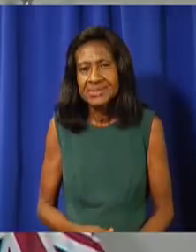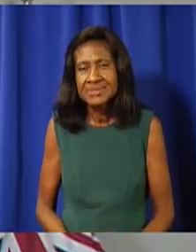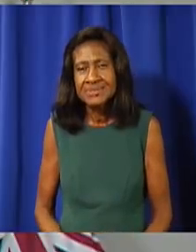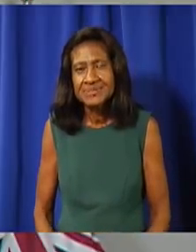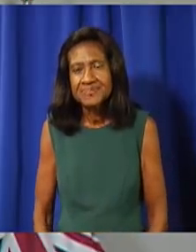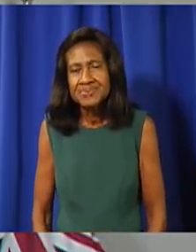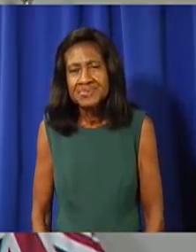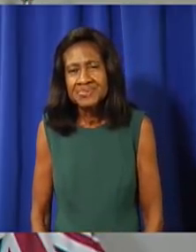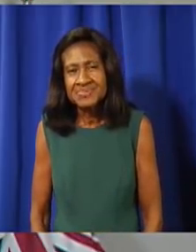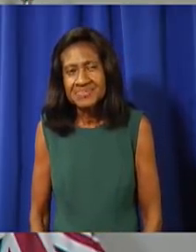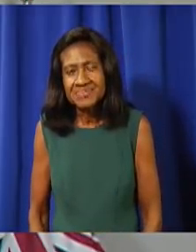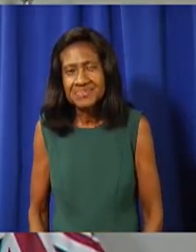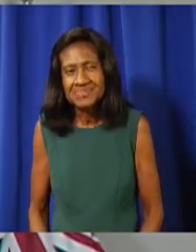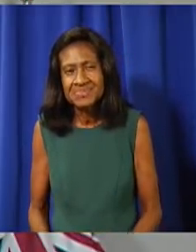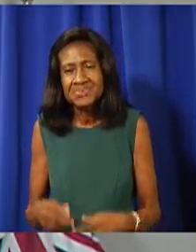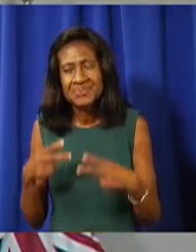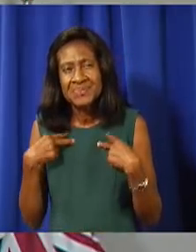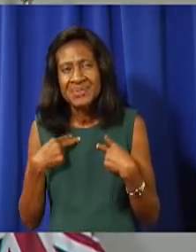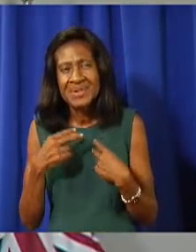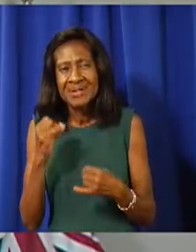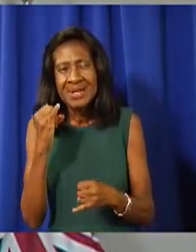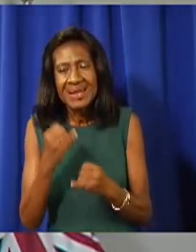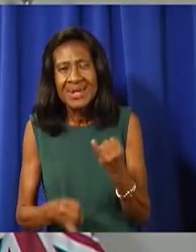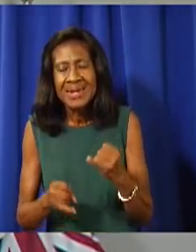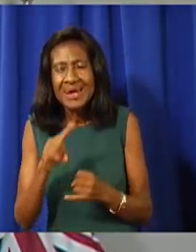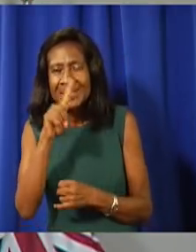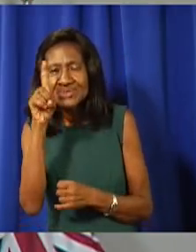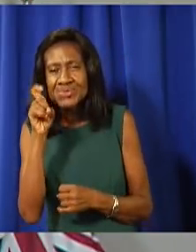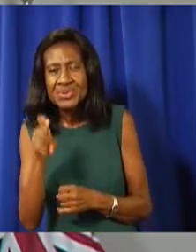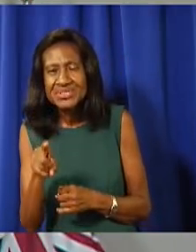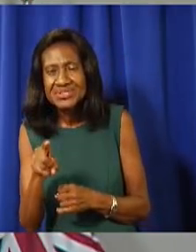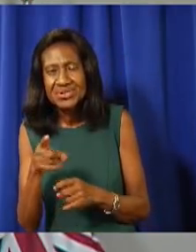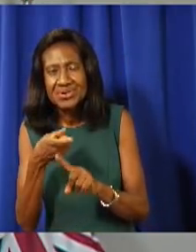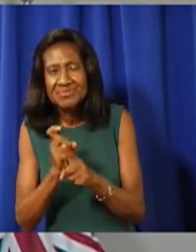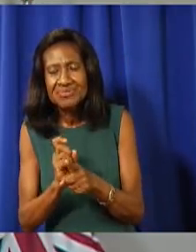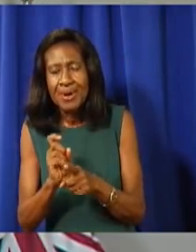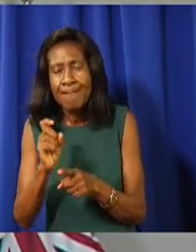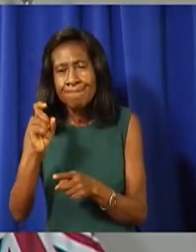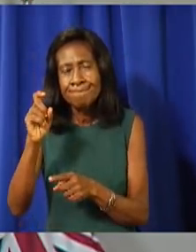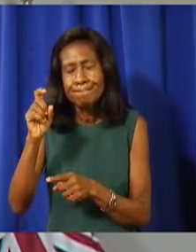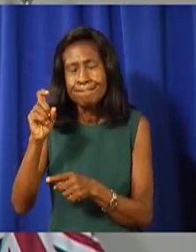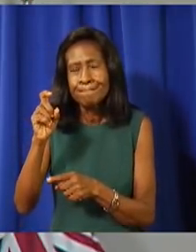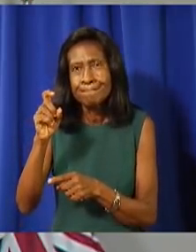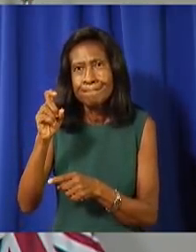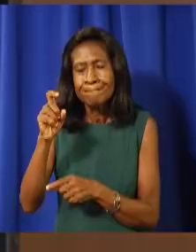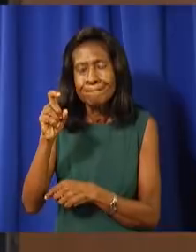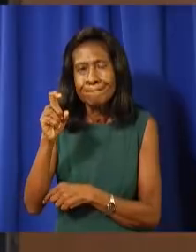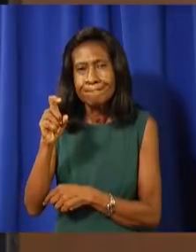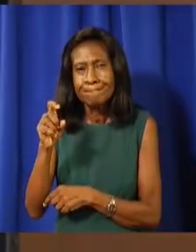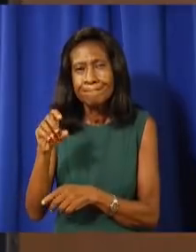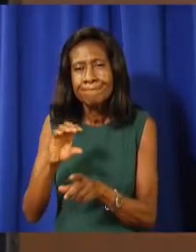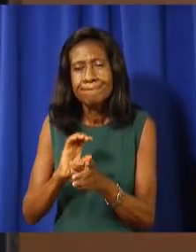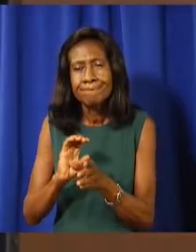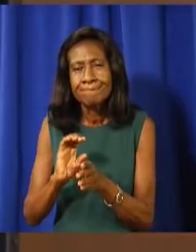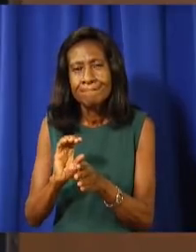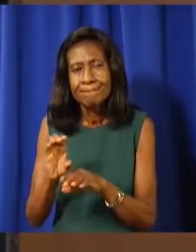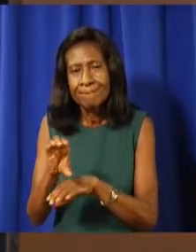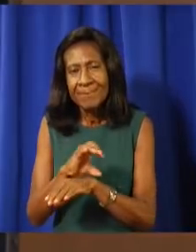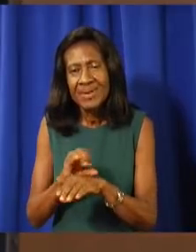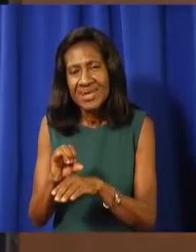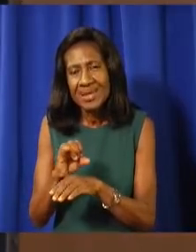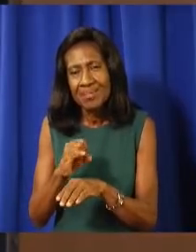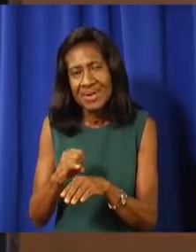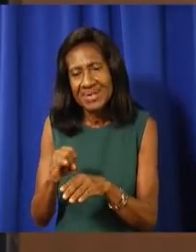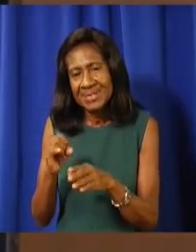yeah. We have some final questions, uh, uh, Ralph from the Caymanian Times. And I think Minister Turner has, has something to say. But